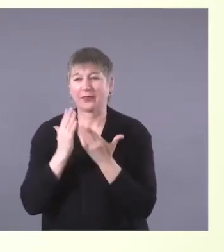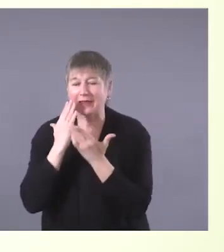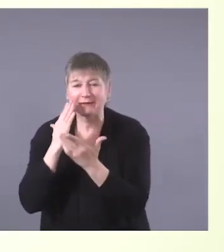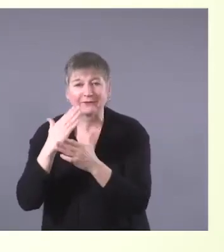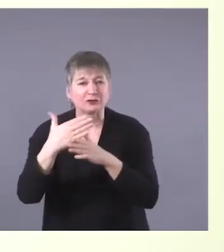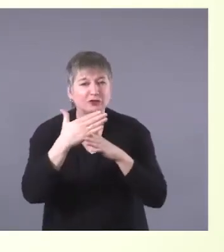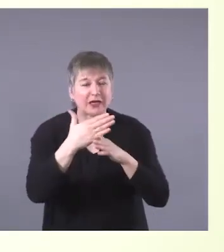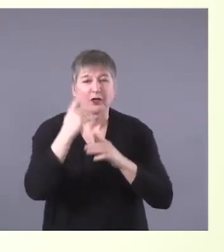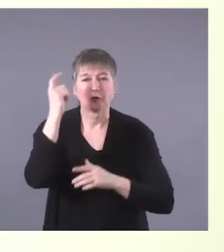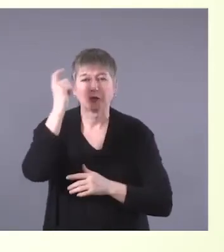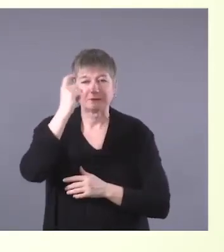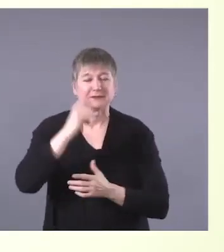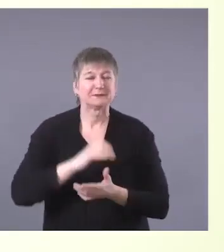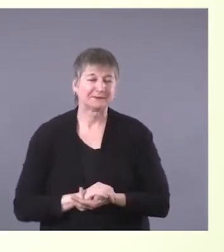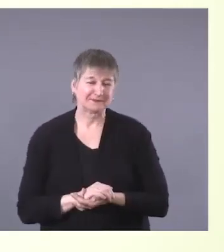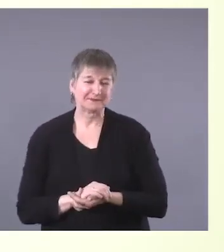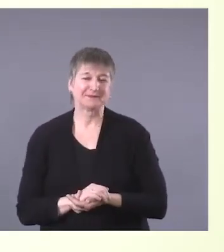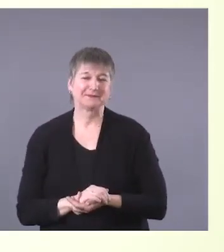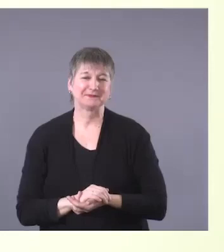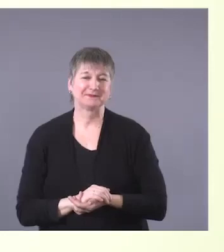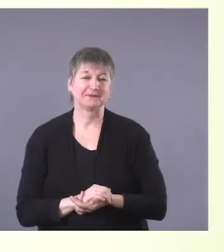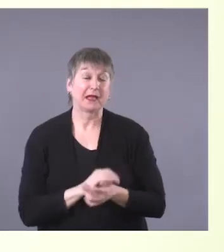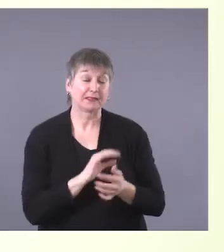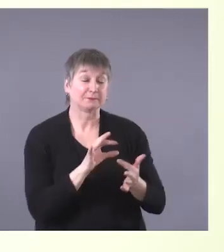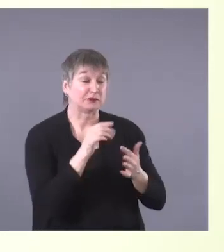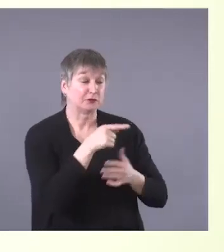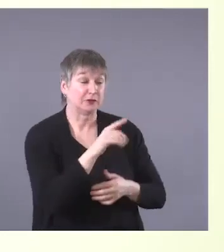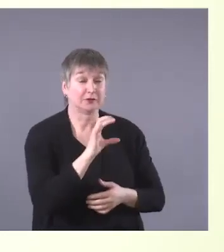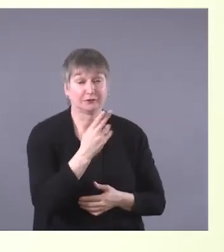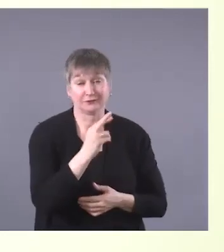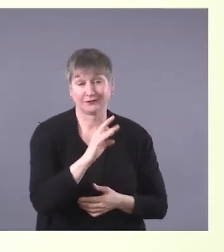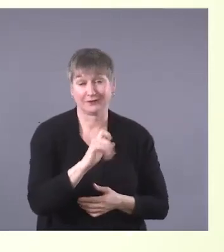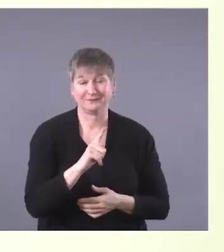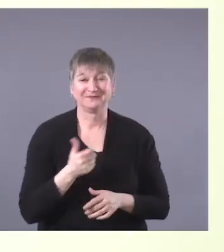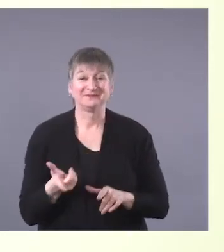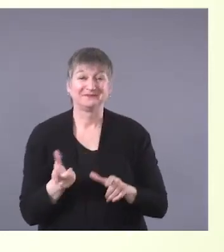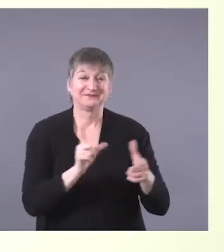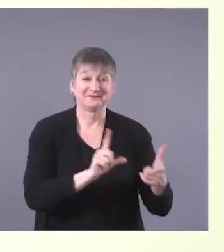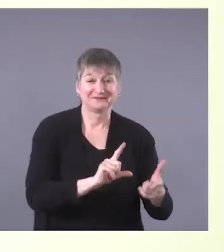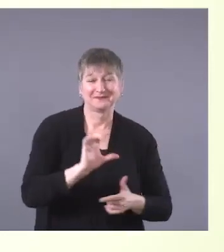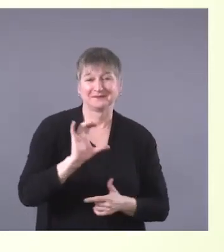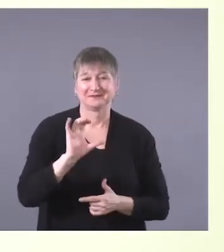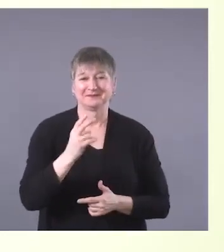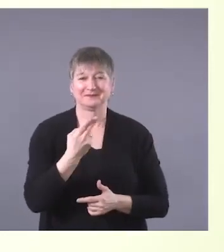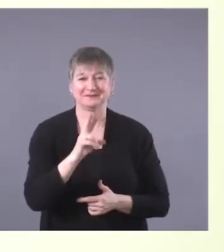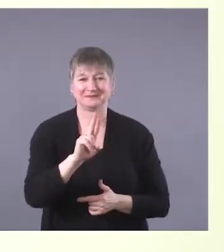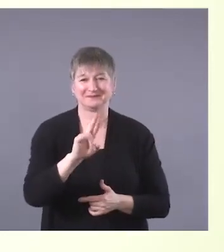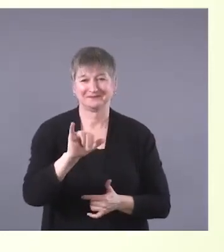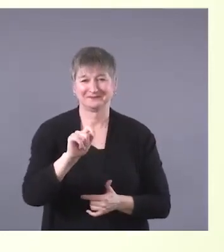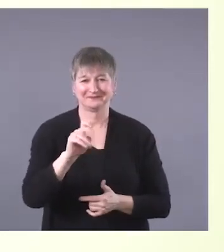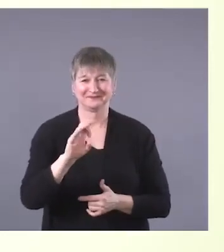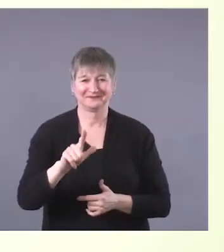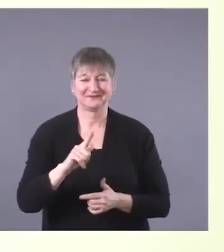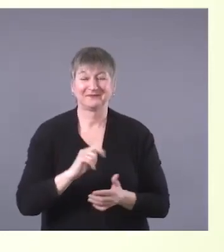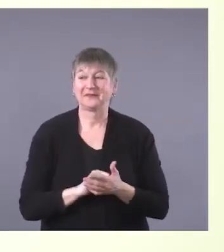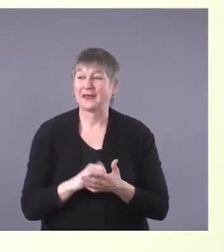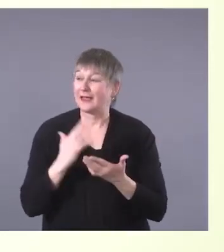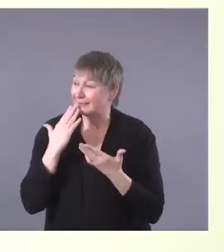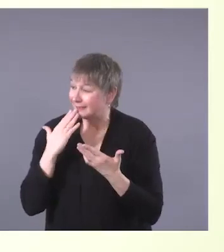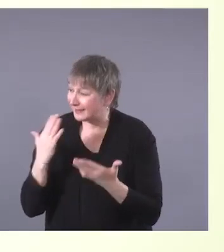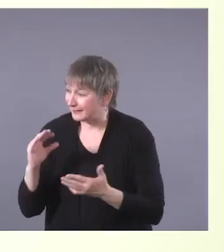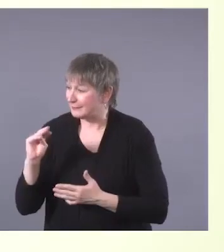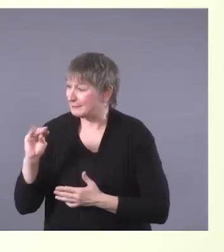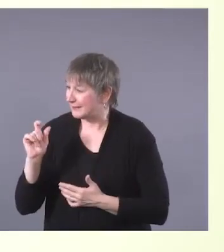that Crystal has shared with me. So I'll pass you on to Crystal now. Okay, well, thank you very much, Megan. That was